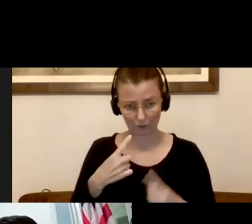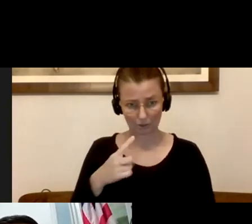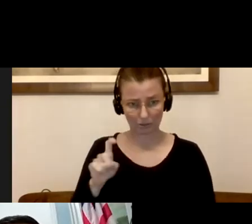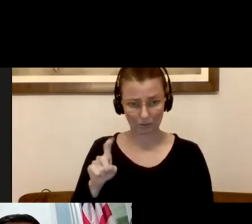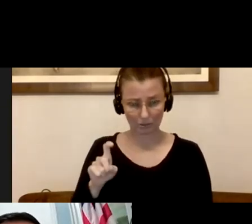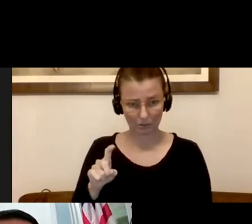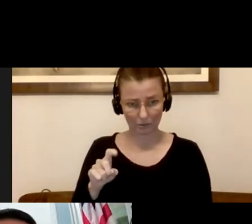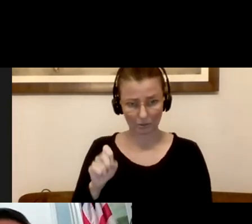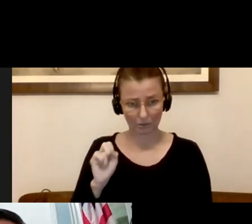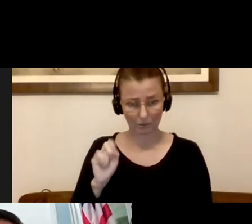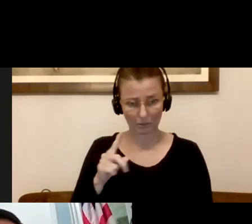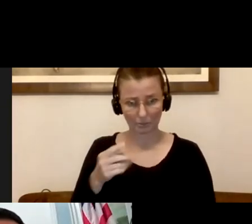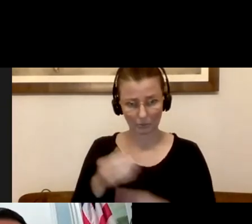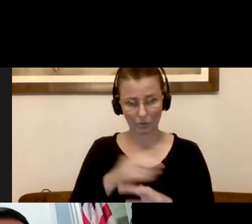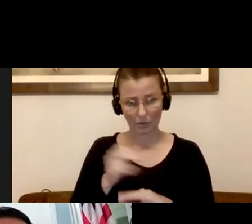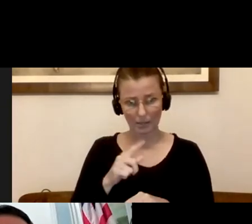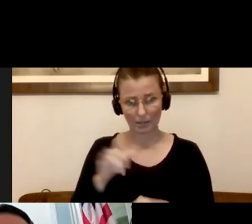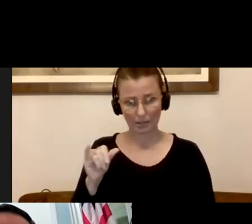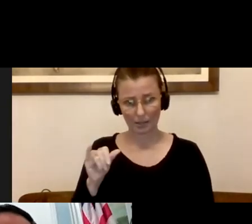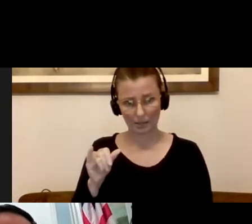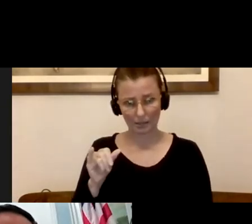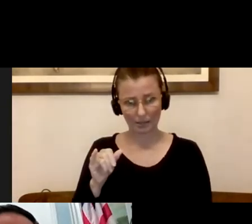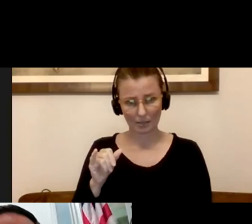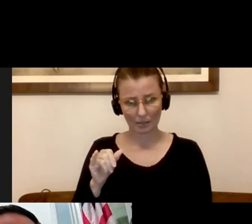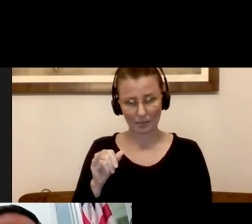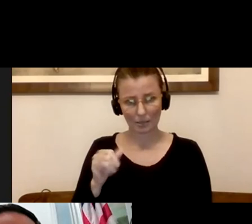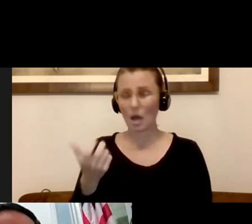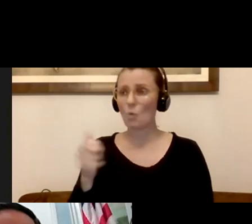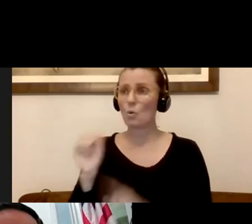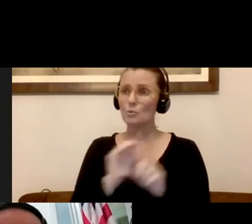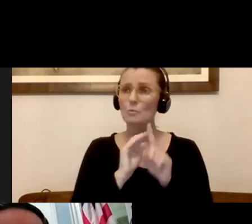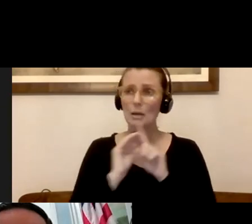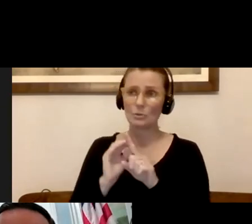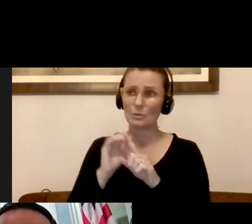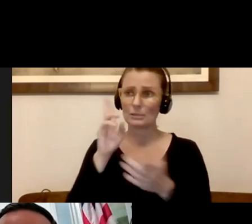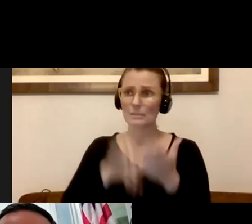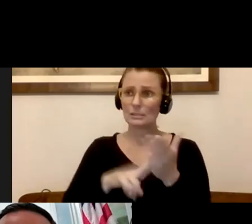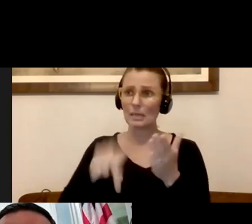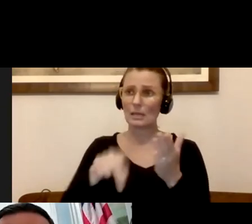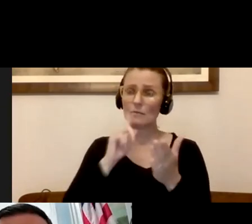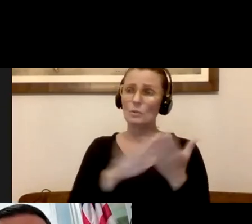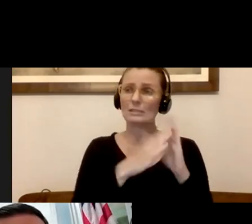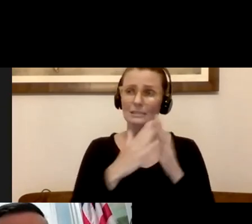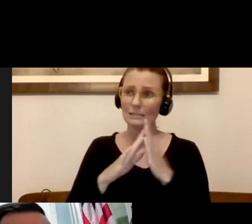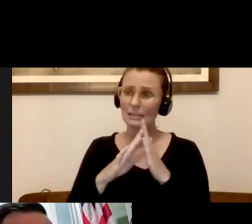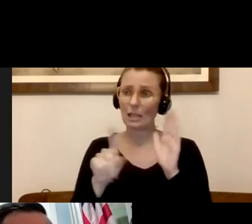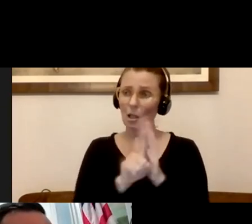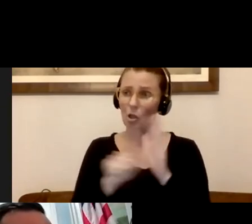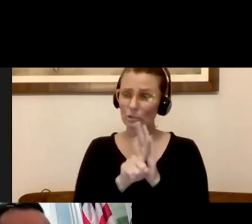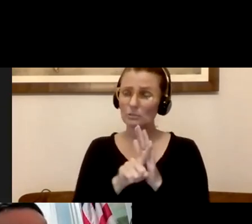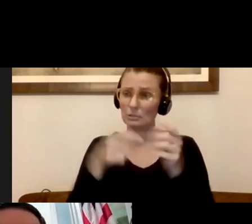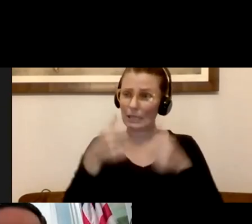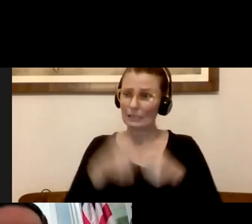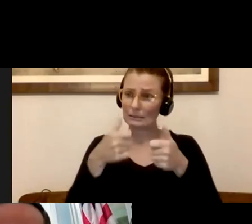Well, before Allie, we'll that one of the questions. If she calls in, I want to remind you all to sign up for the city alerts that go out